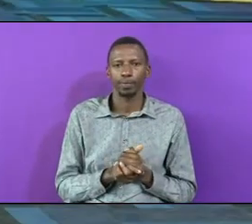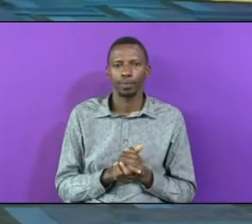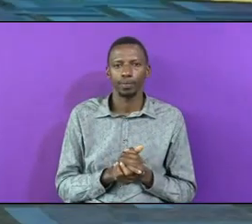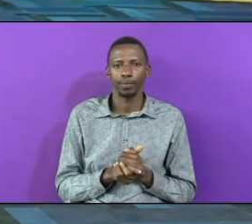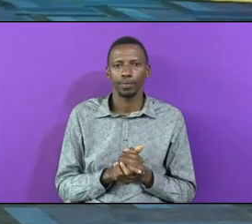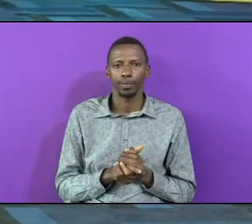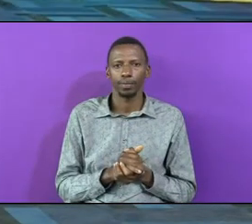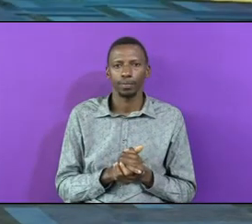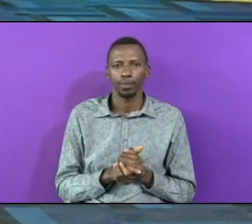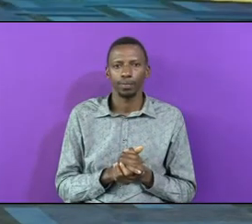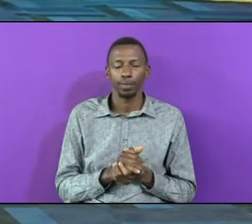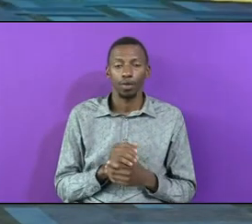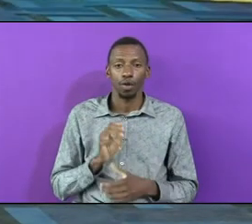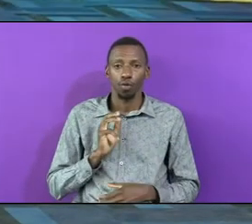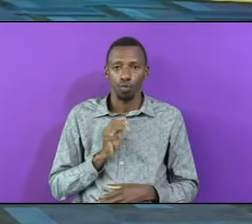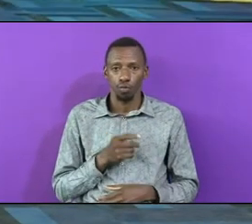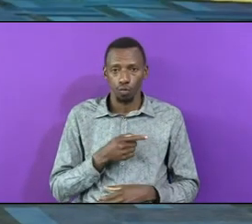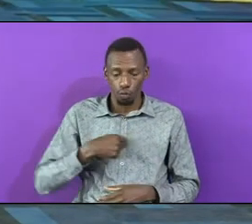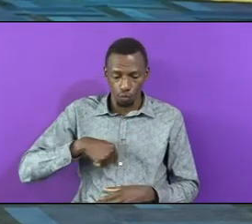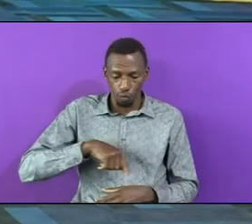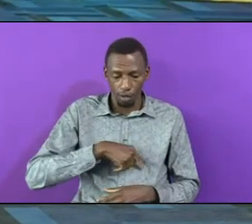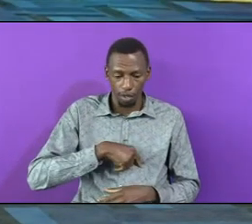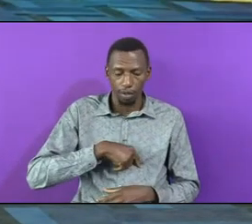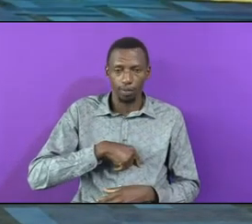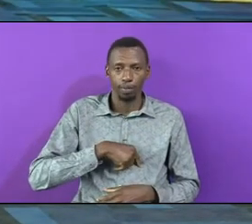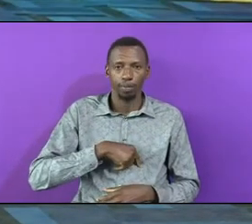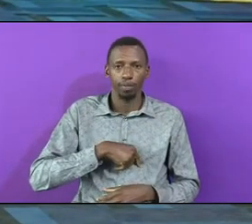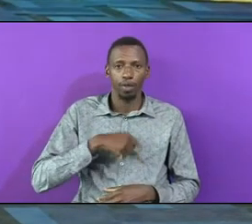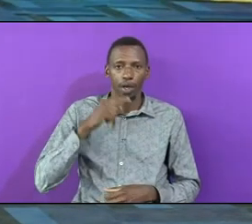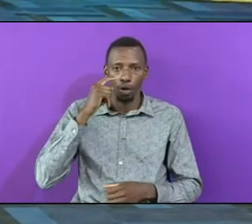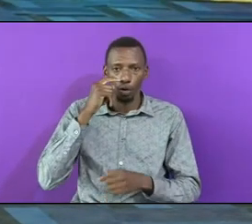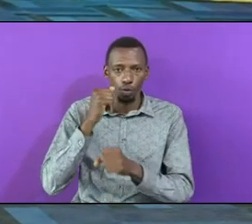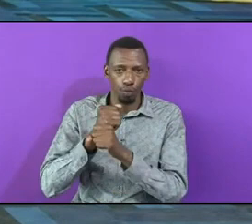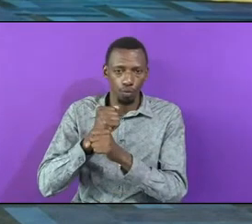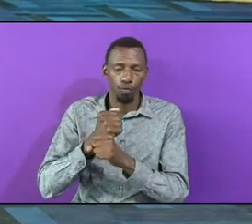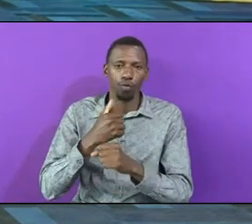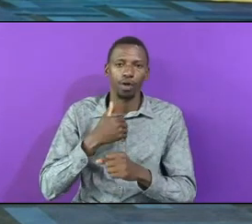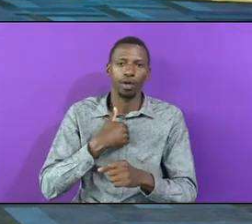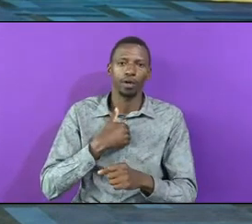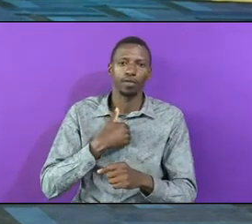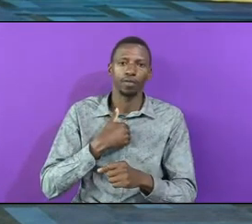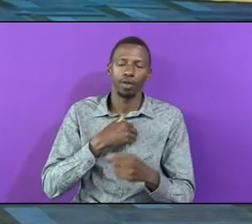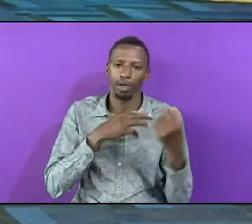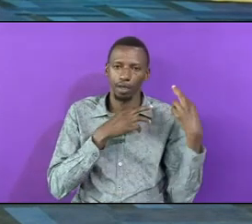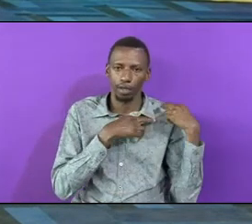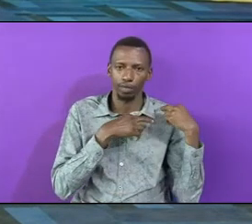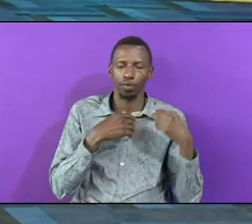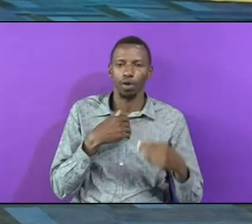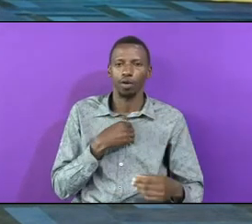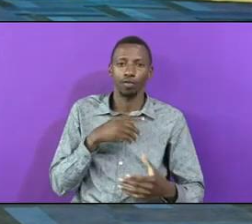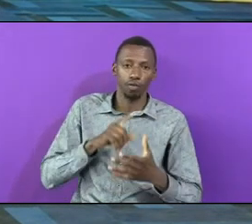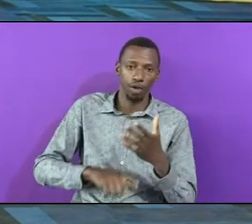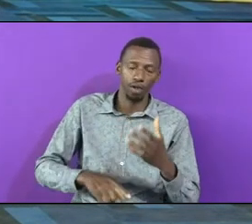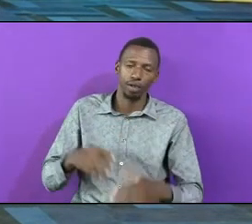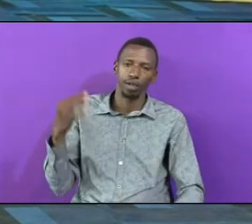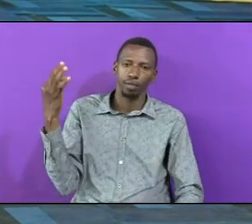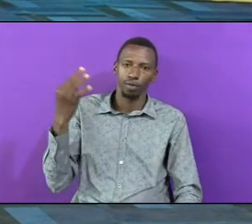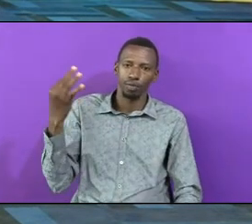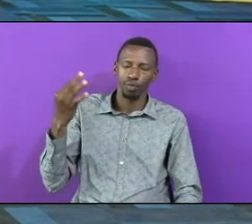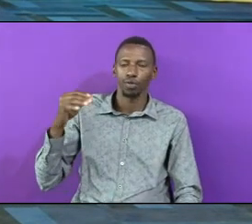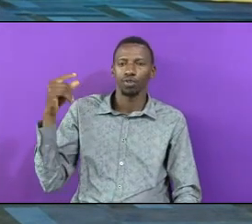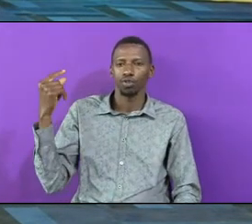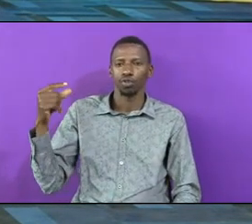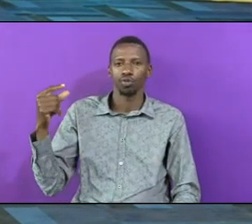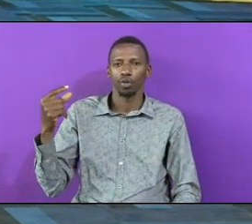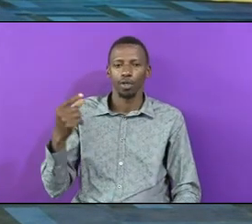So we have An assignment An assignment We have Is to preach The gospel To tell the world